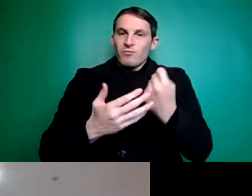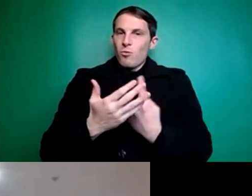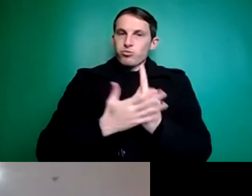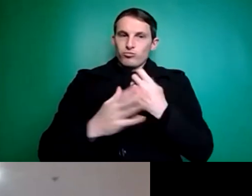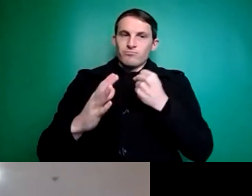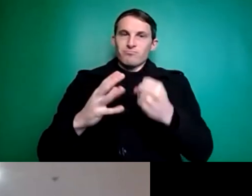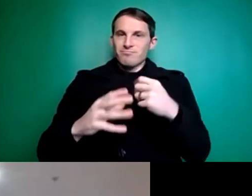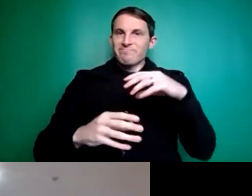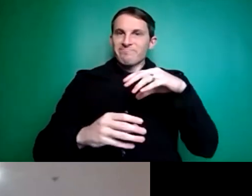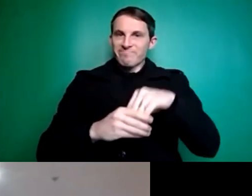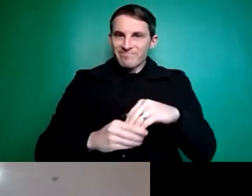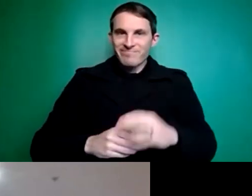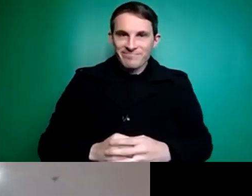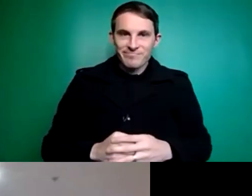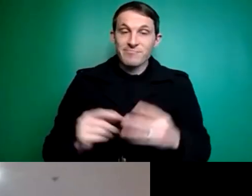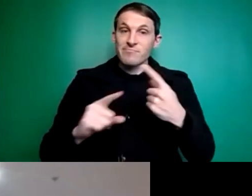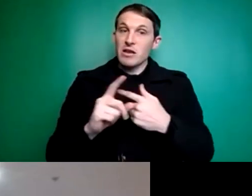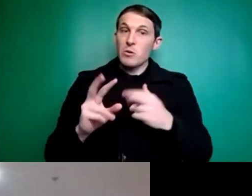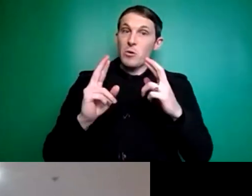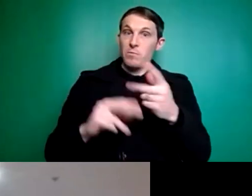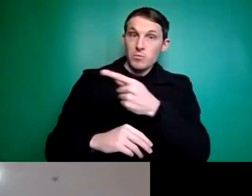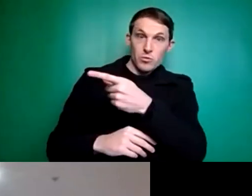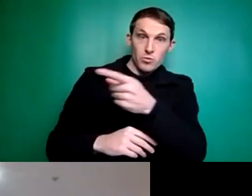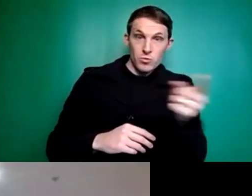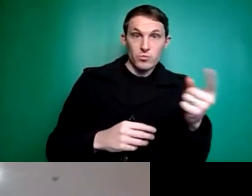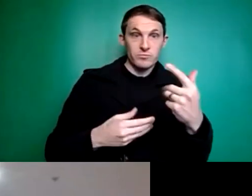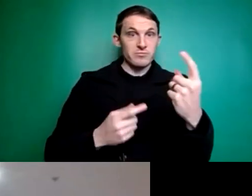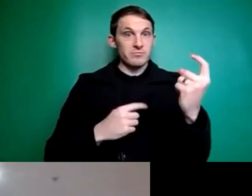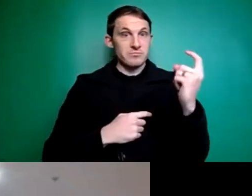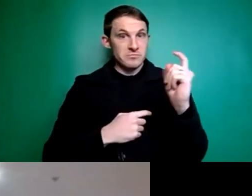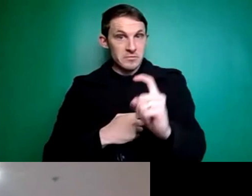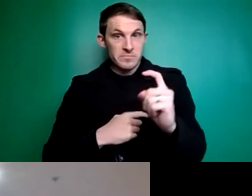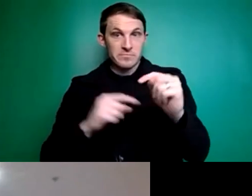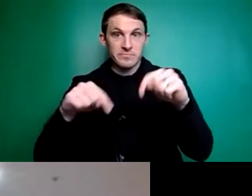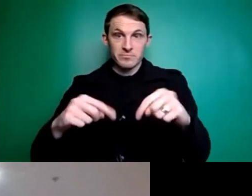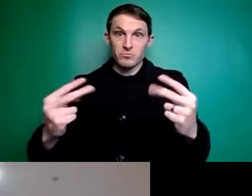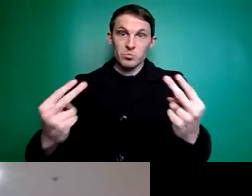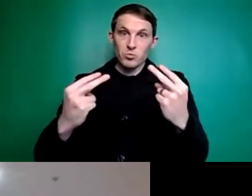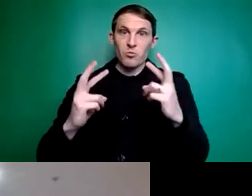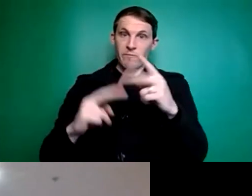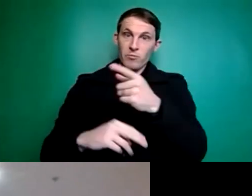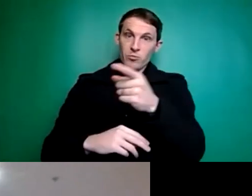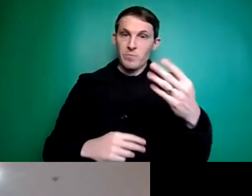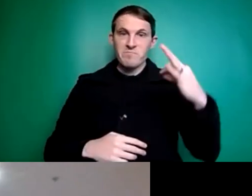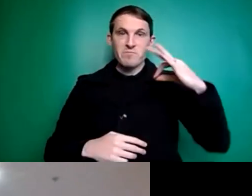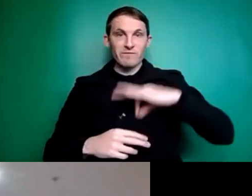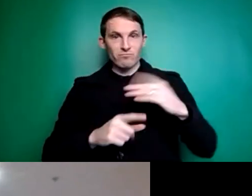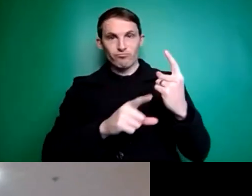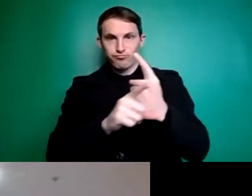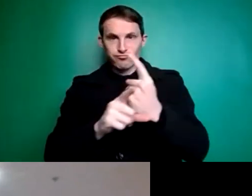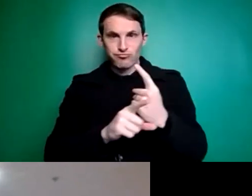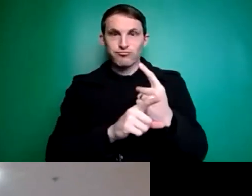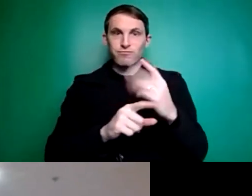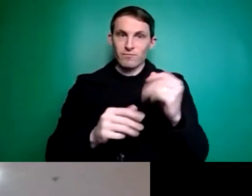that um that uh those of you who attended have um you know benefited from the um conversations today from our